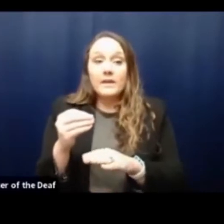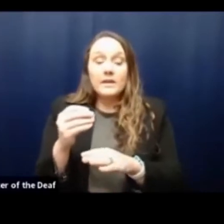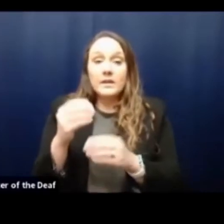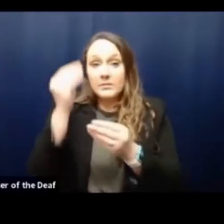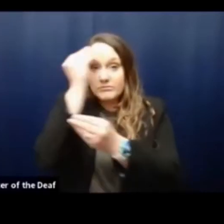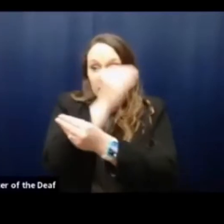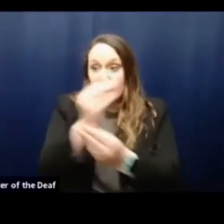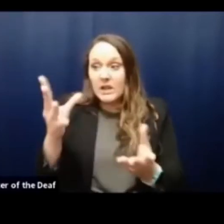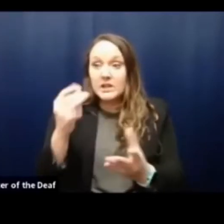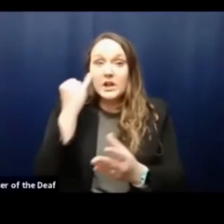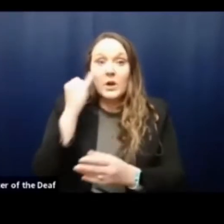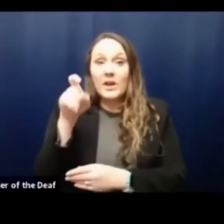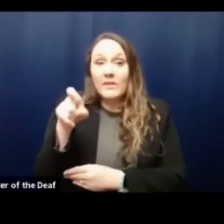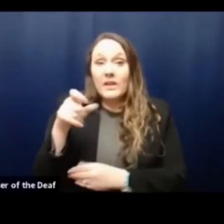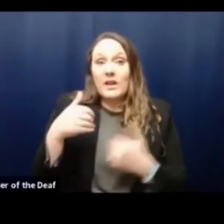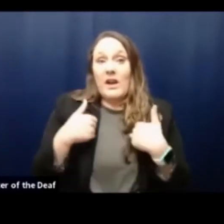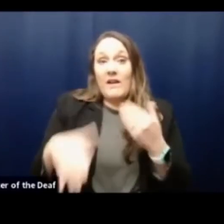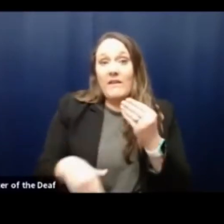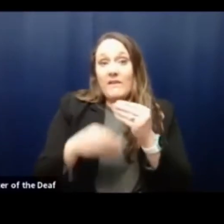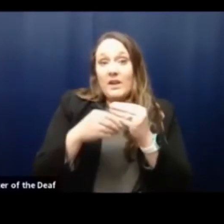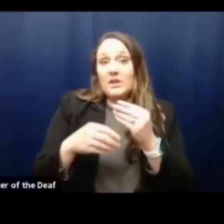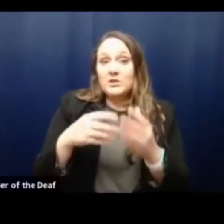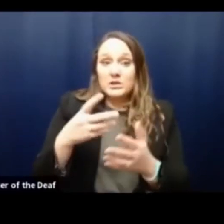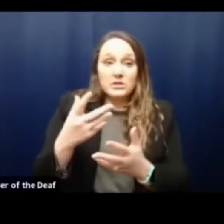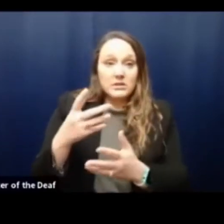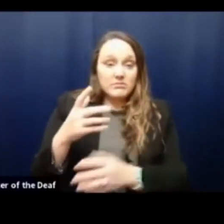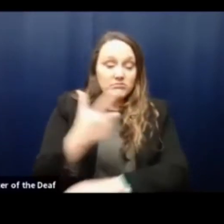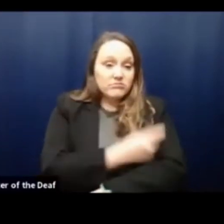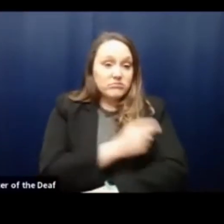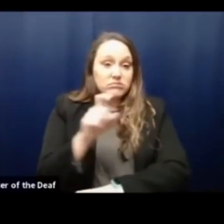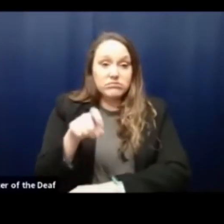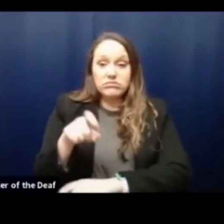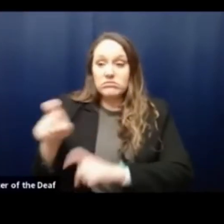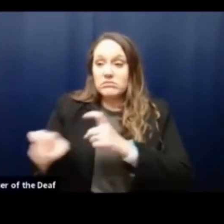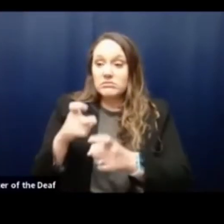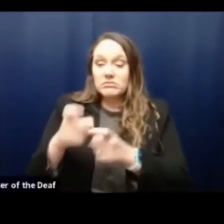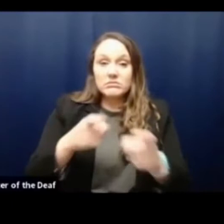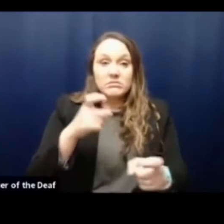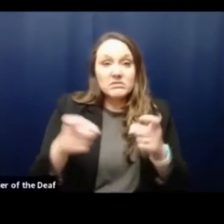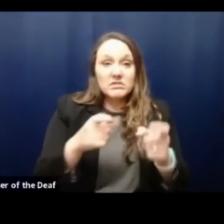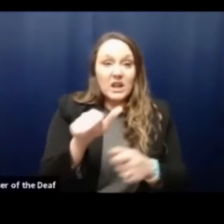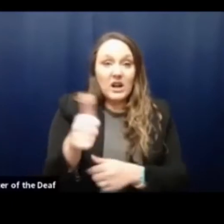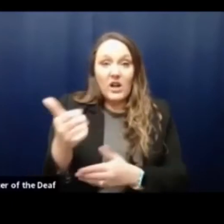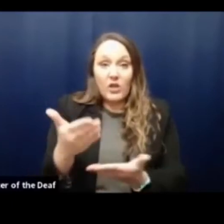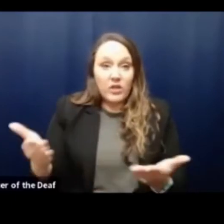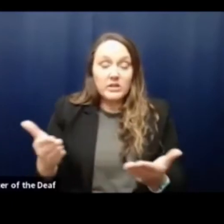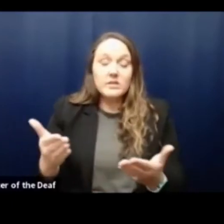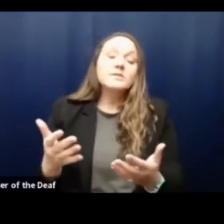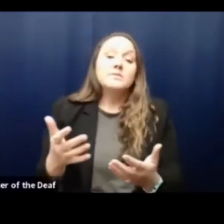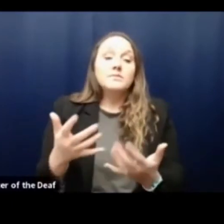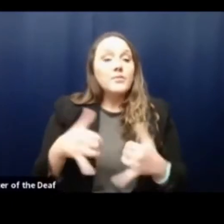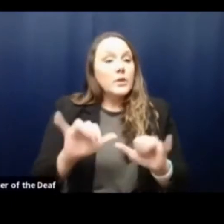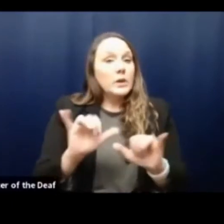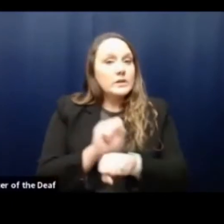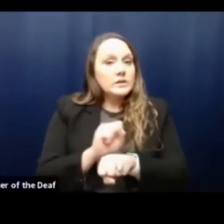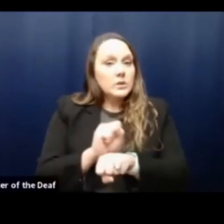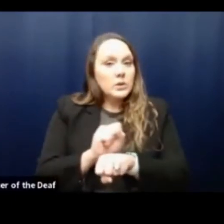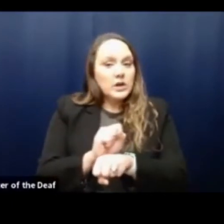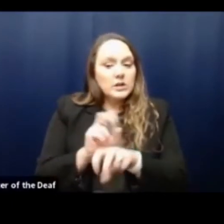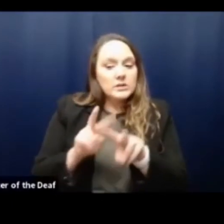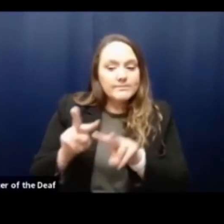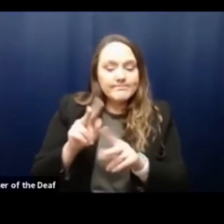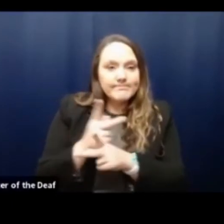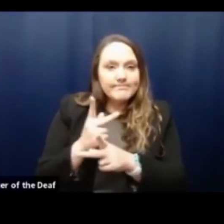administered at the end of the clinic and other uses we have moving forward. This is still very much a work in progress, so